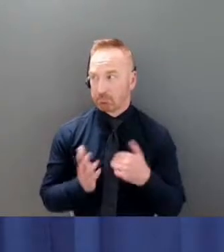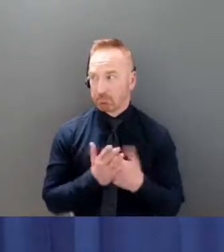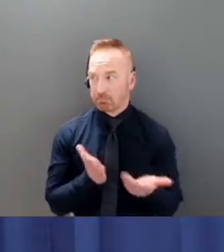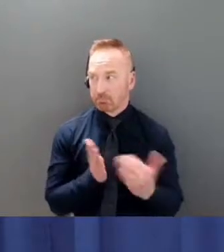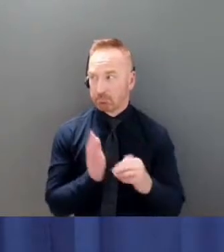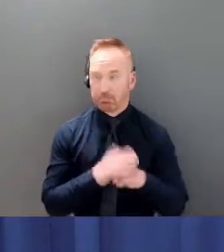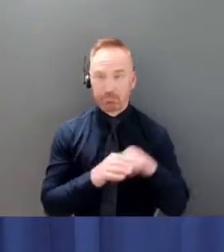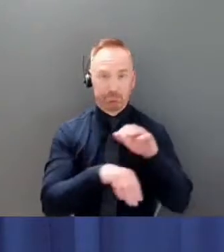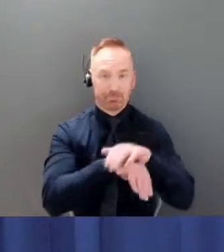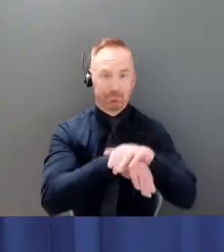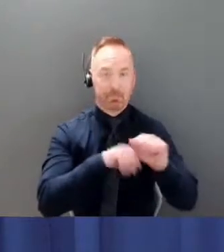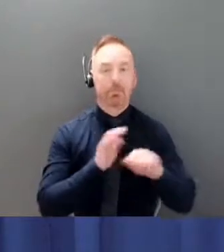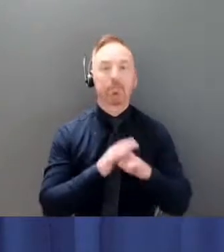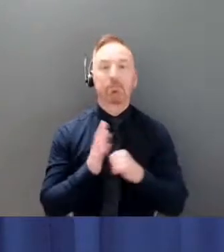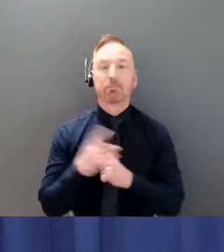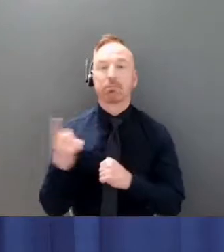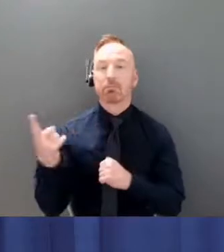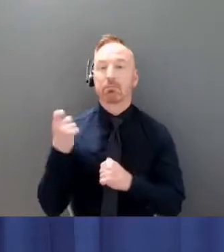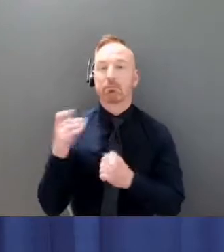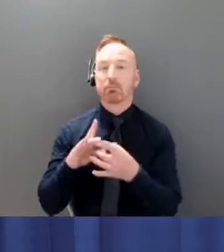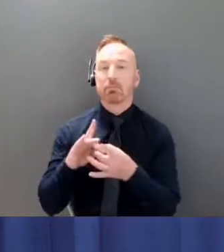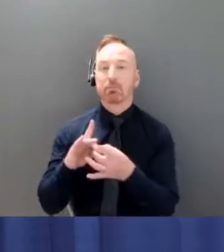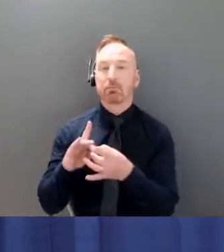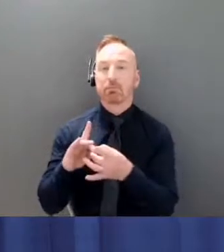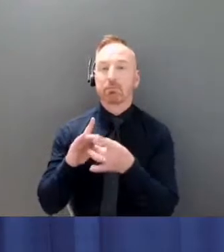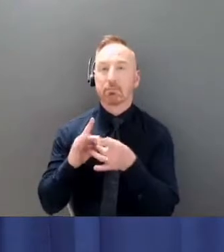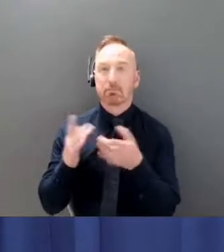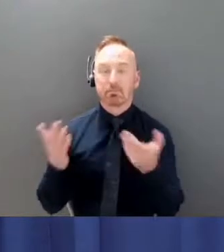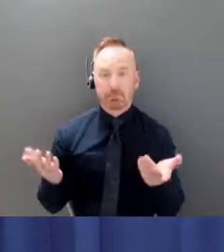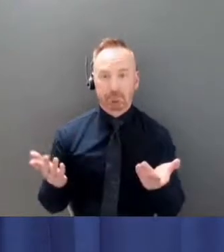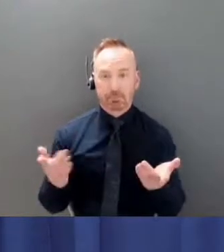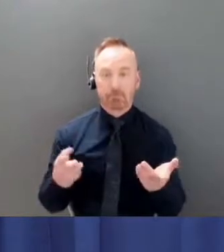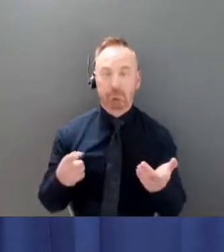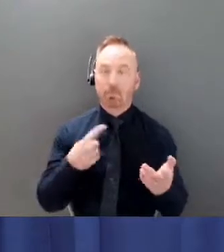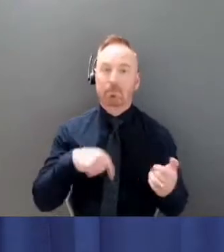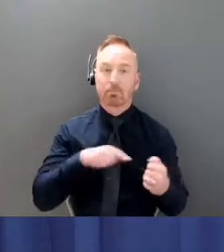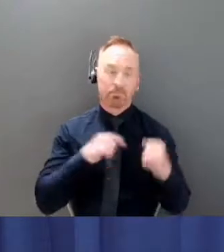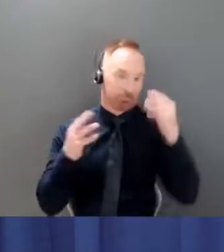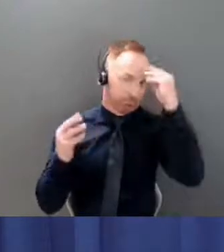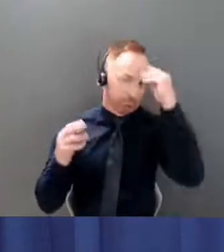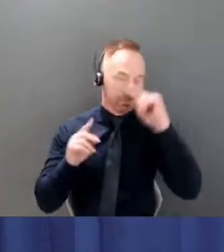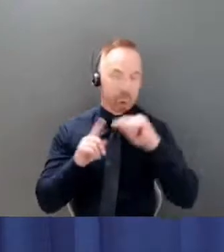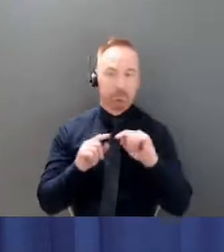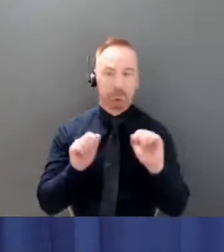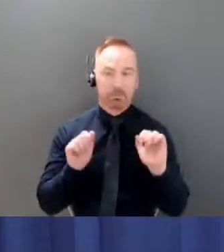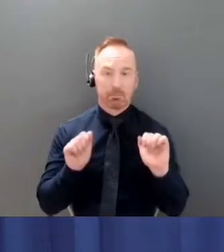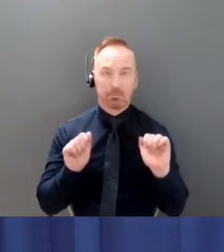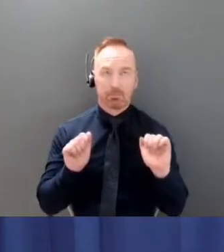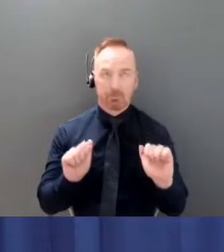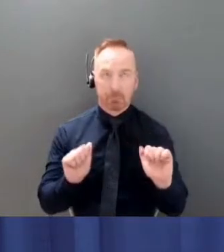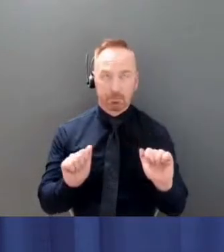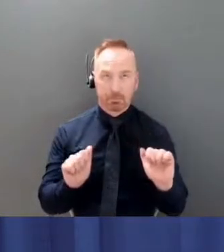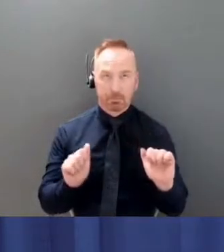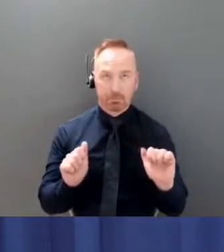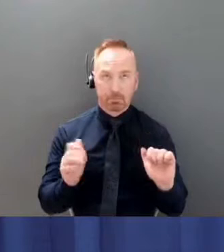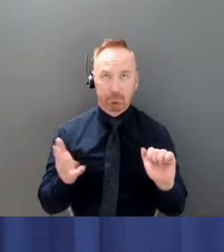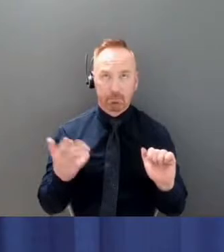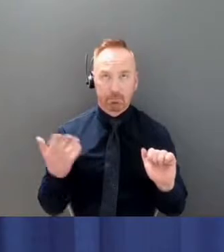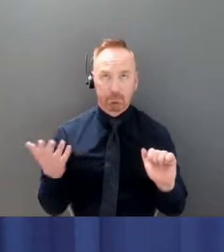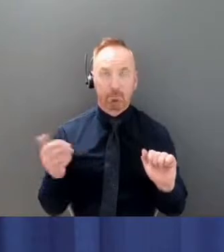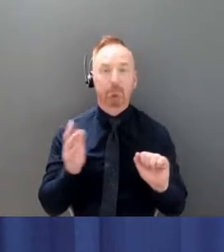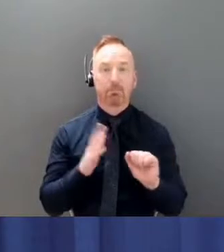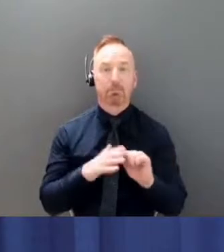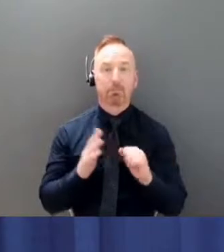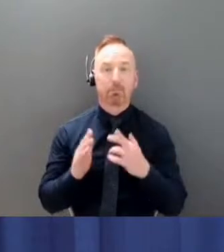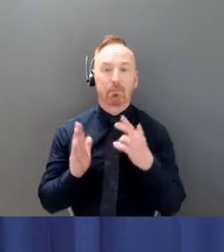question around, are we contemplating changing the rules around